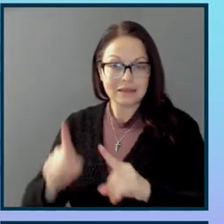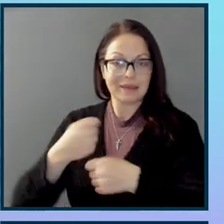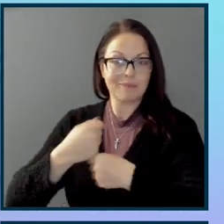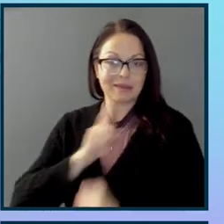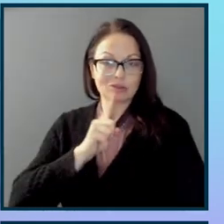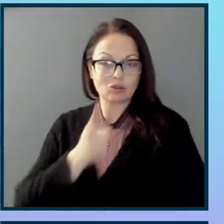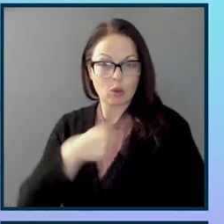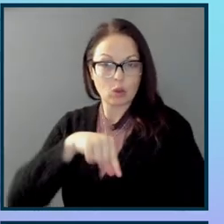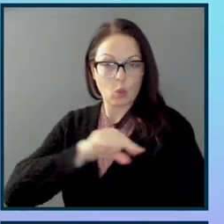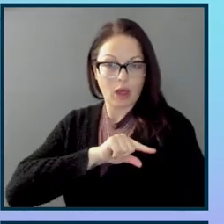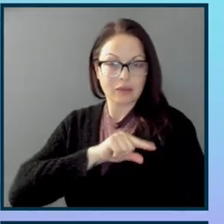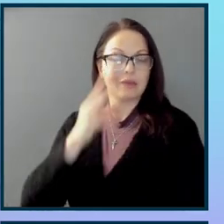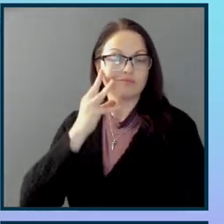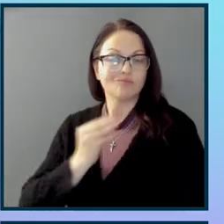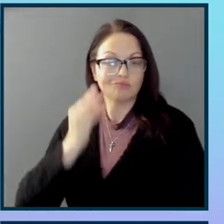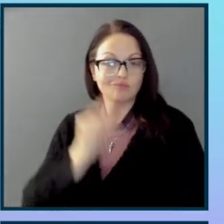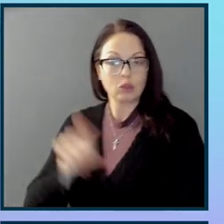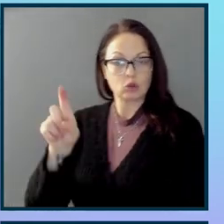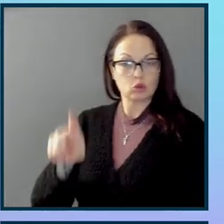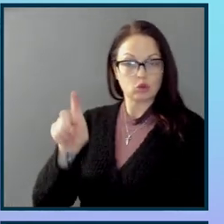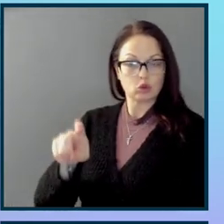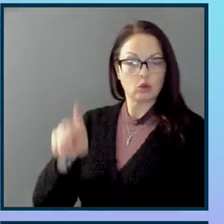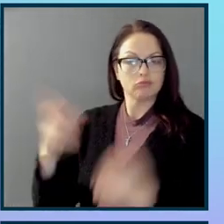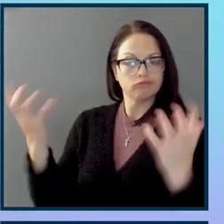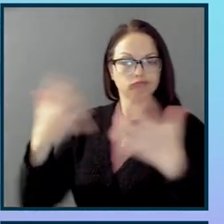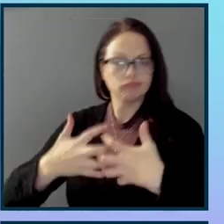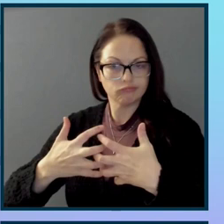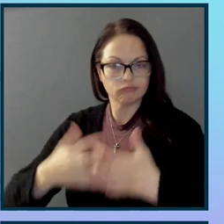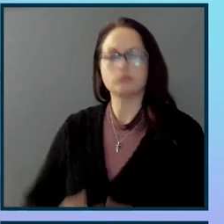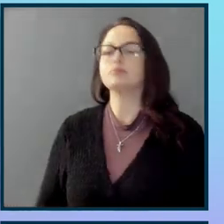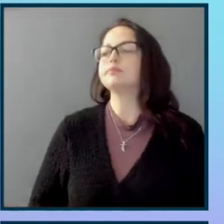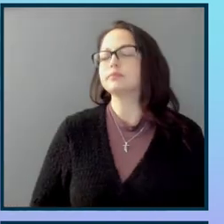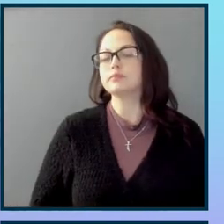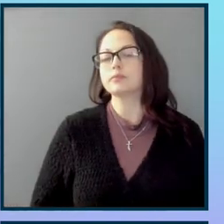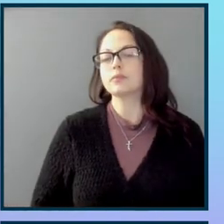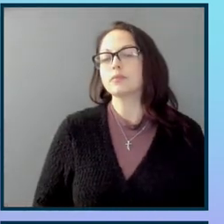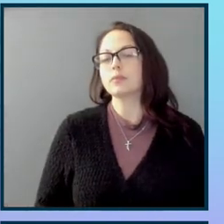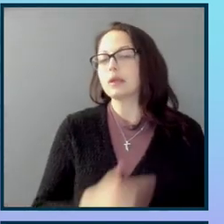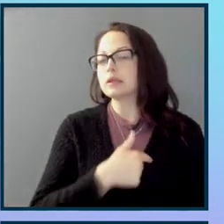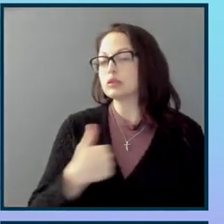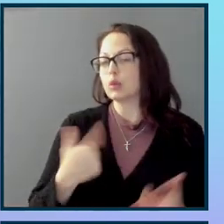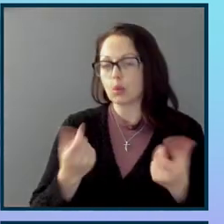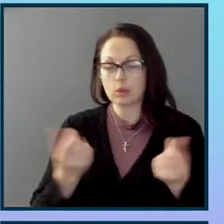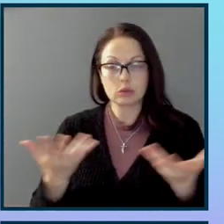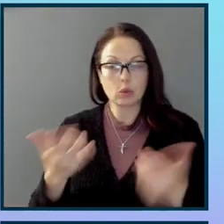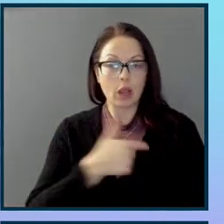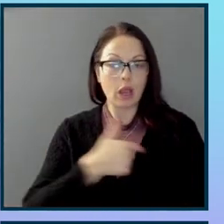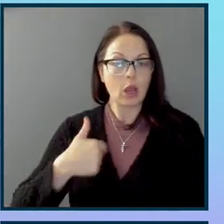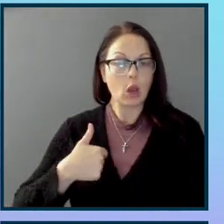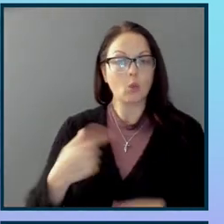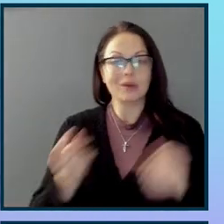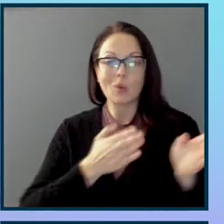accessible experiences is what they should be. So what we did was we organized AXECORE into four